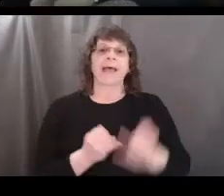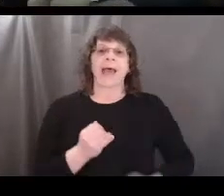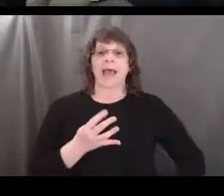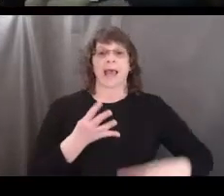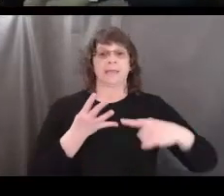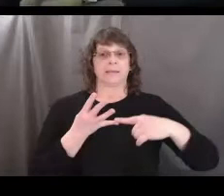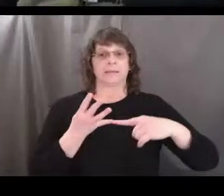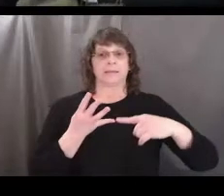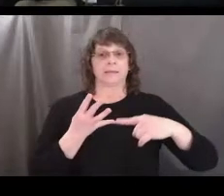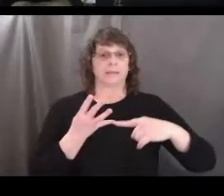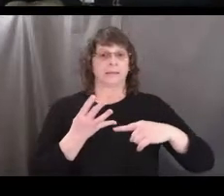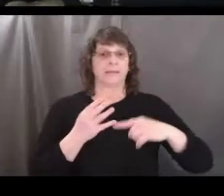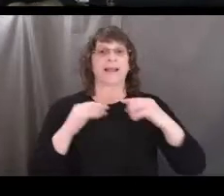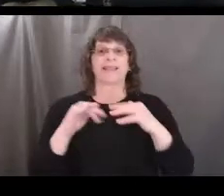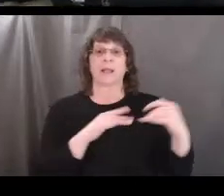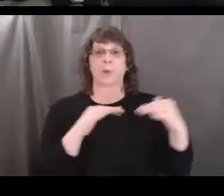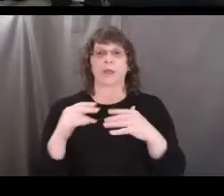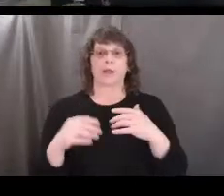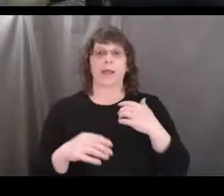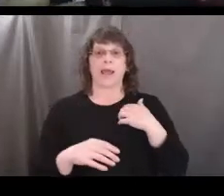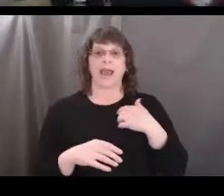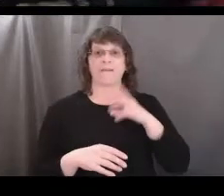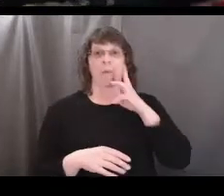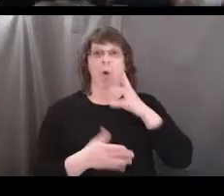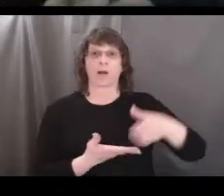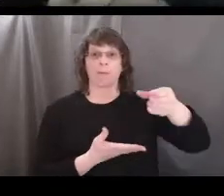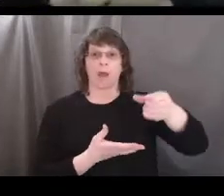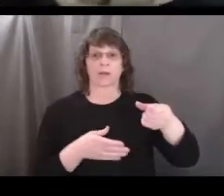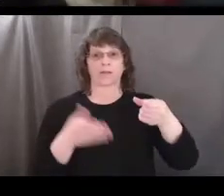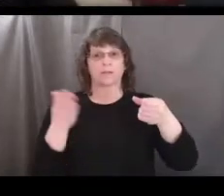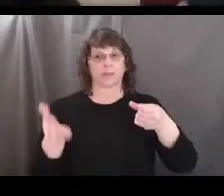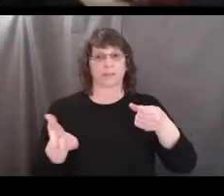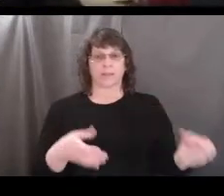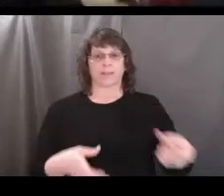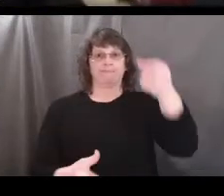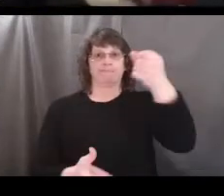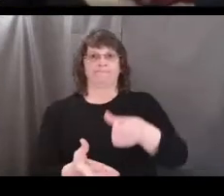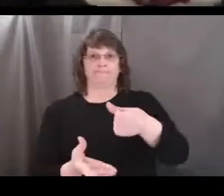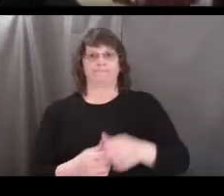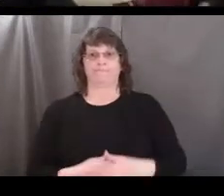Finally, liquid. I've got this handy water bottle right here.